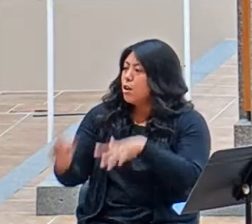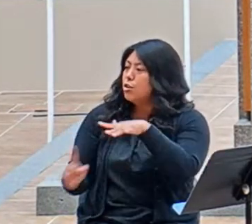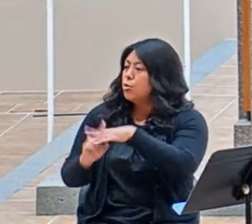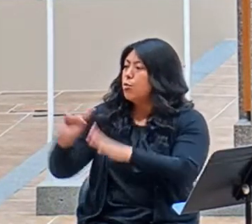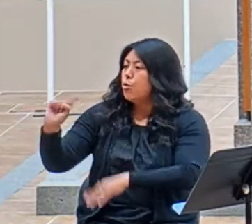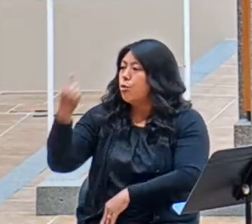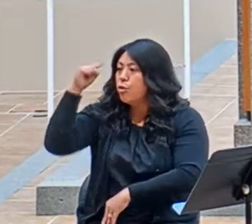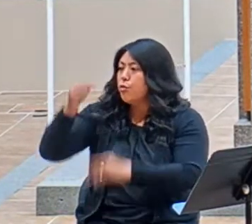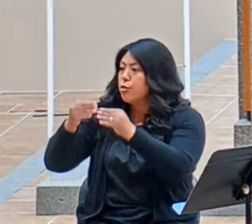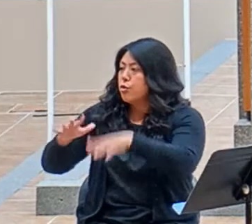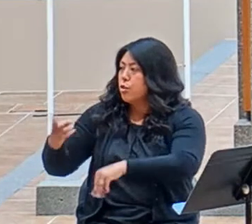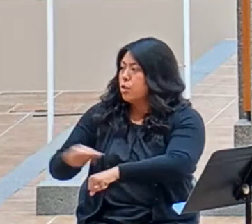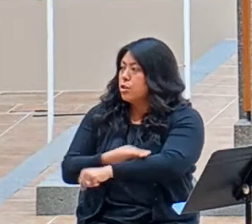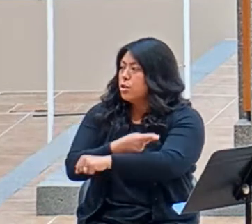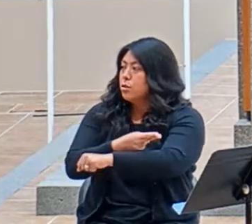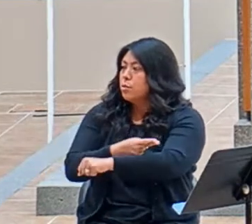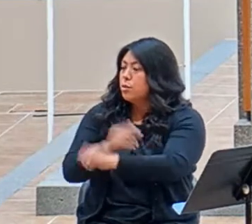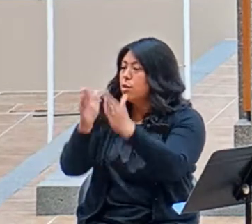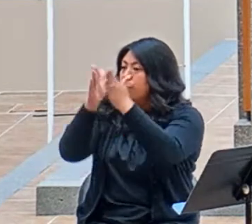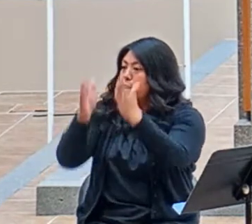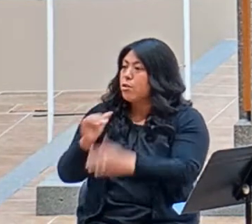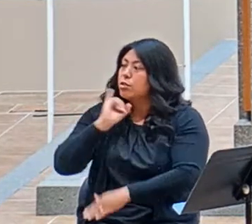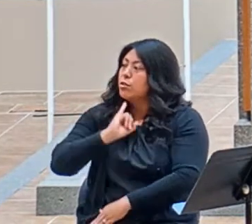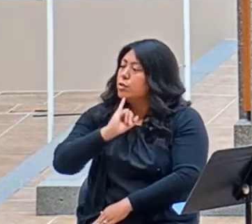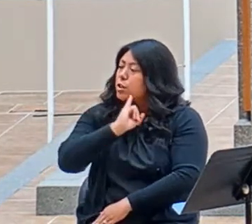to the lost sheep of the house of Israel.